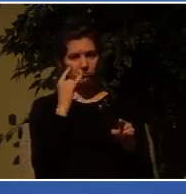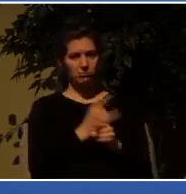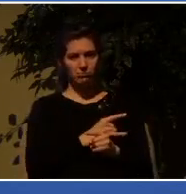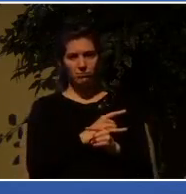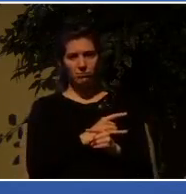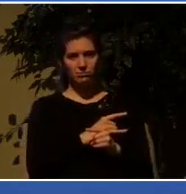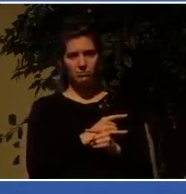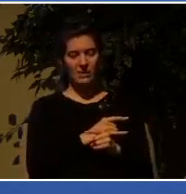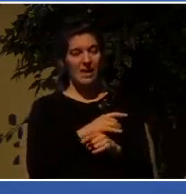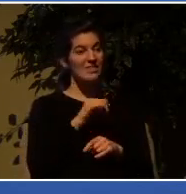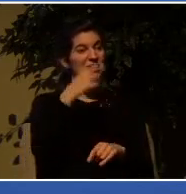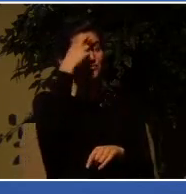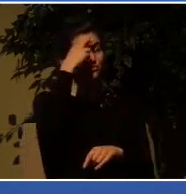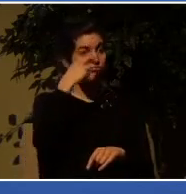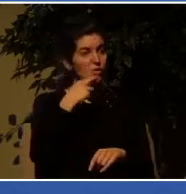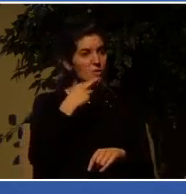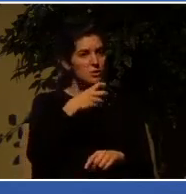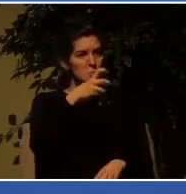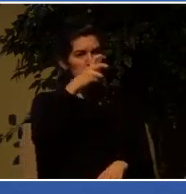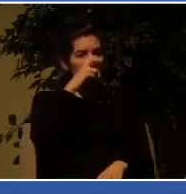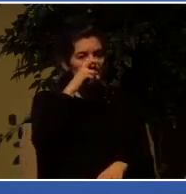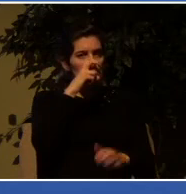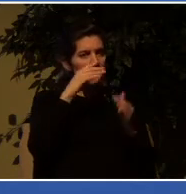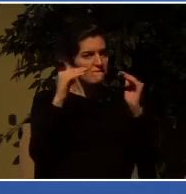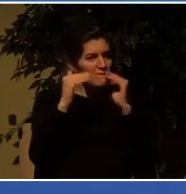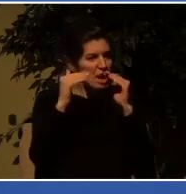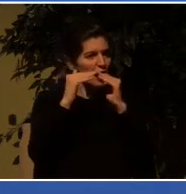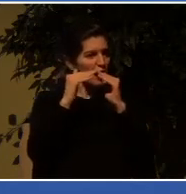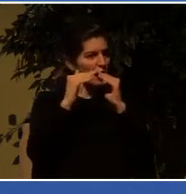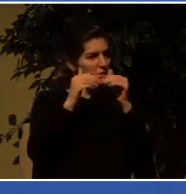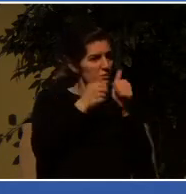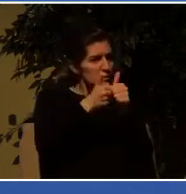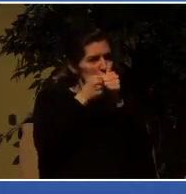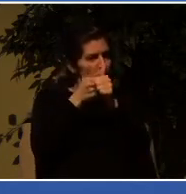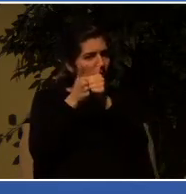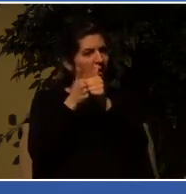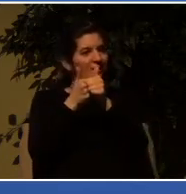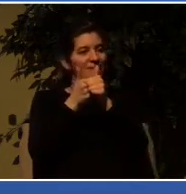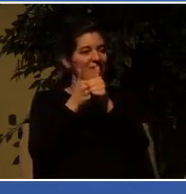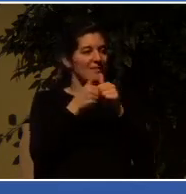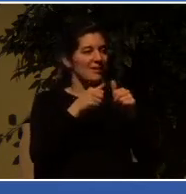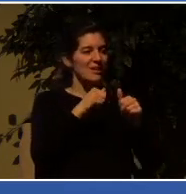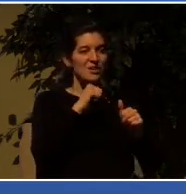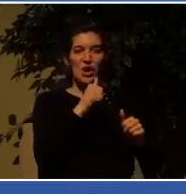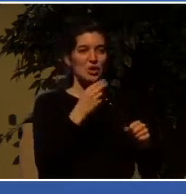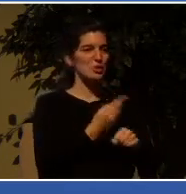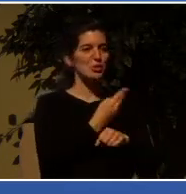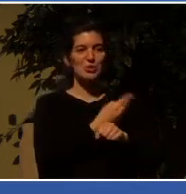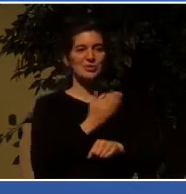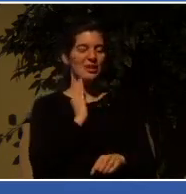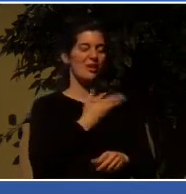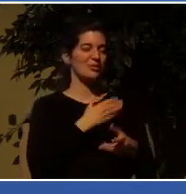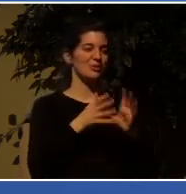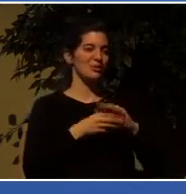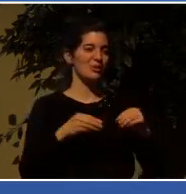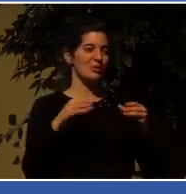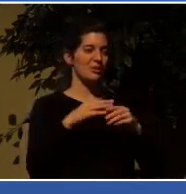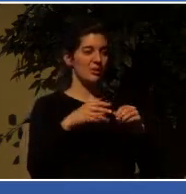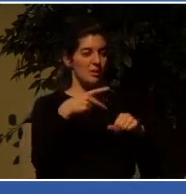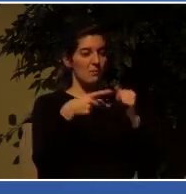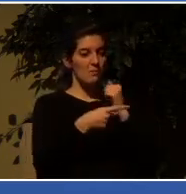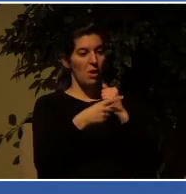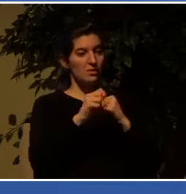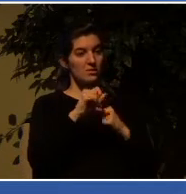of those Roman provisions for law and order are applied to Saul, to Paul and